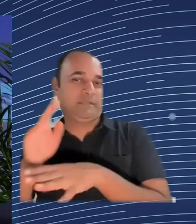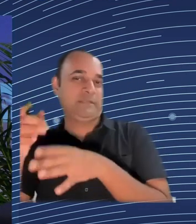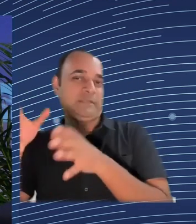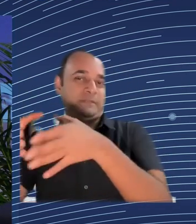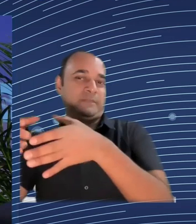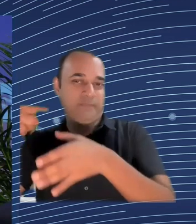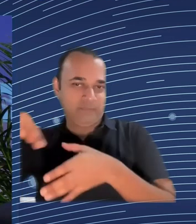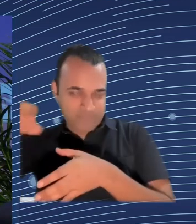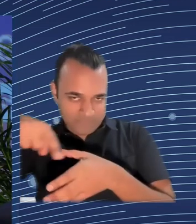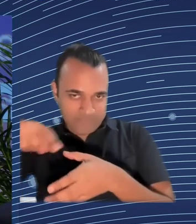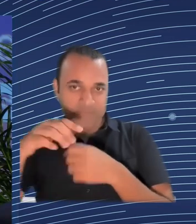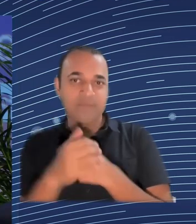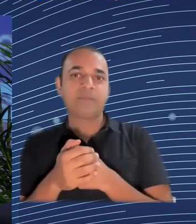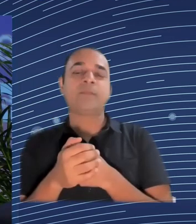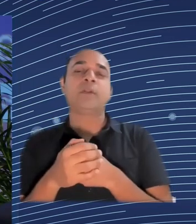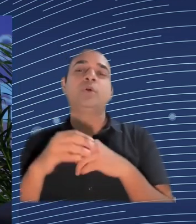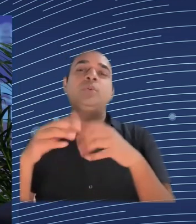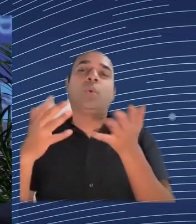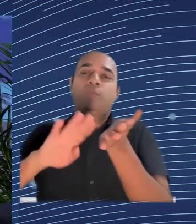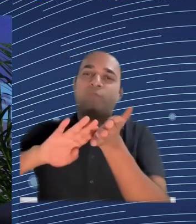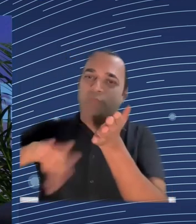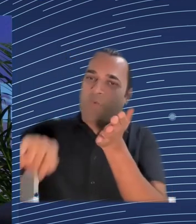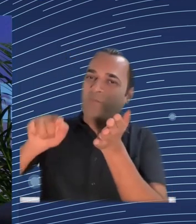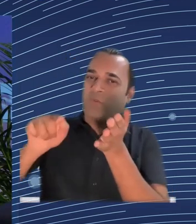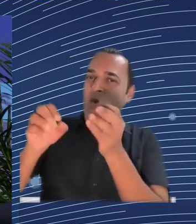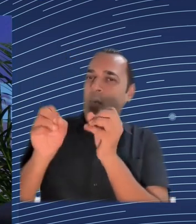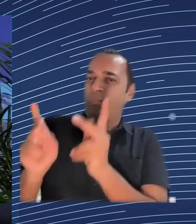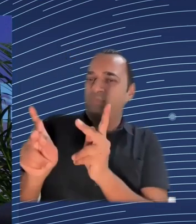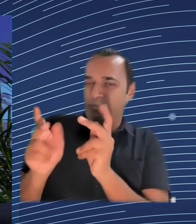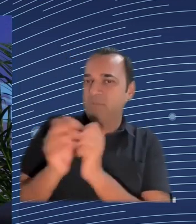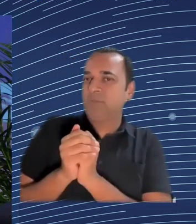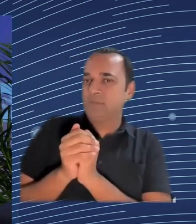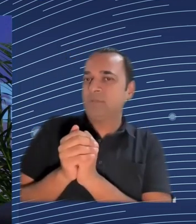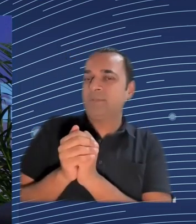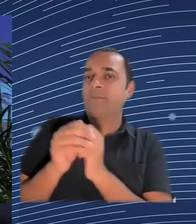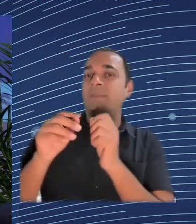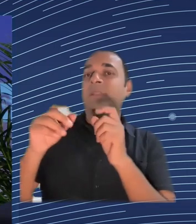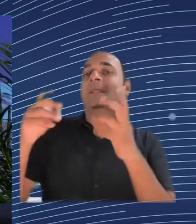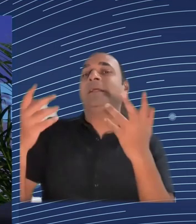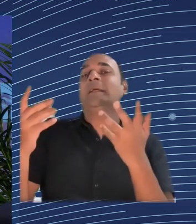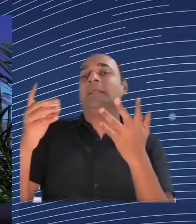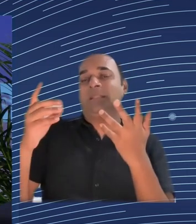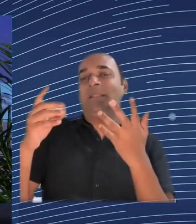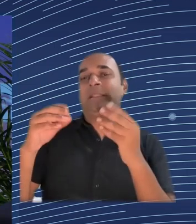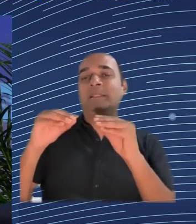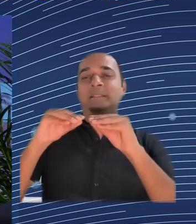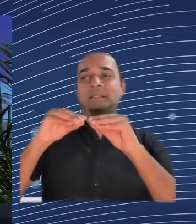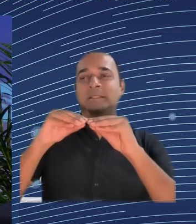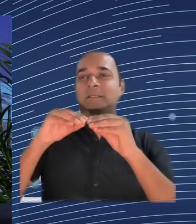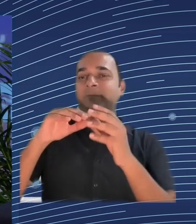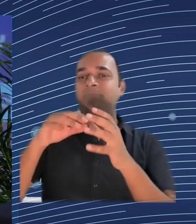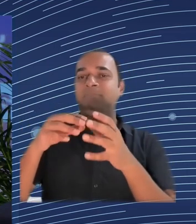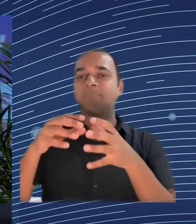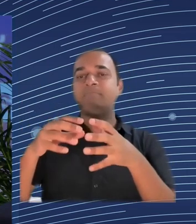of that. I saw the way the direct connection between our regions, our management authorities and European Commission has